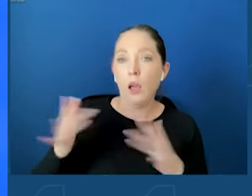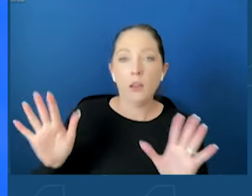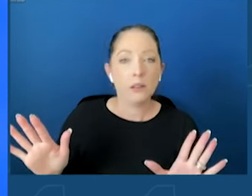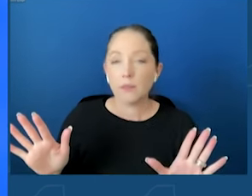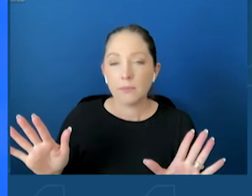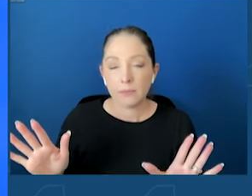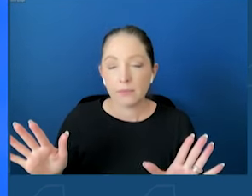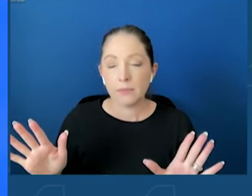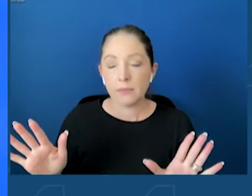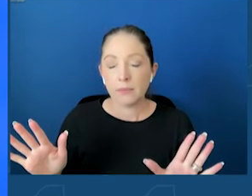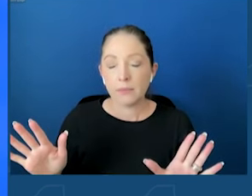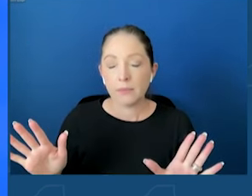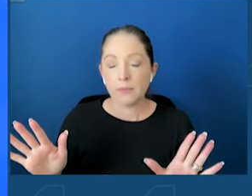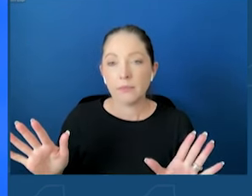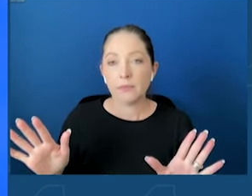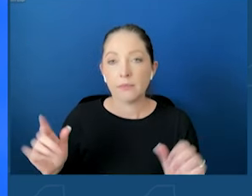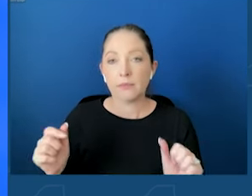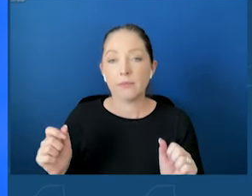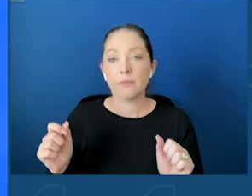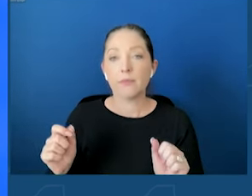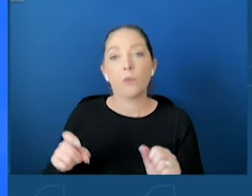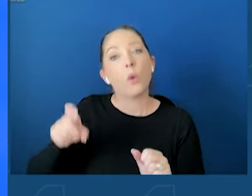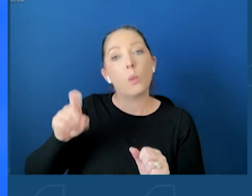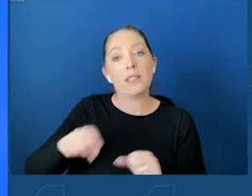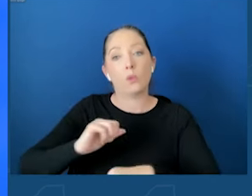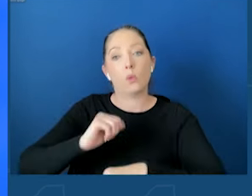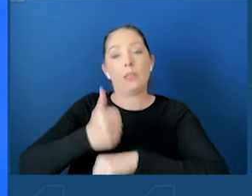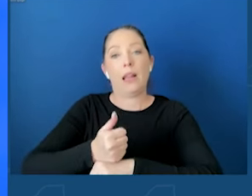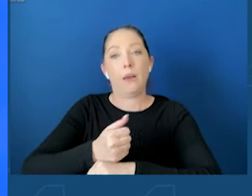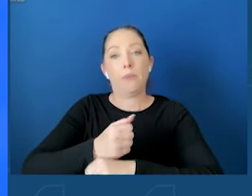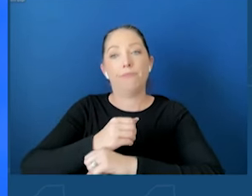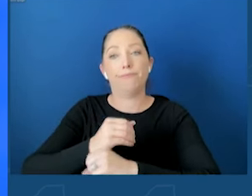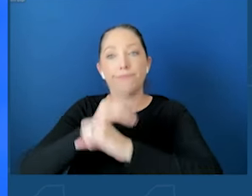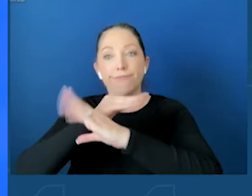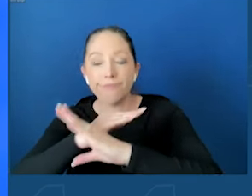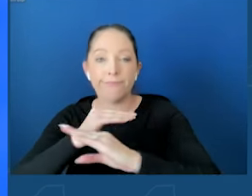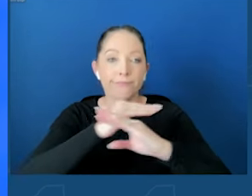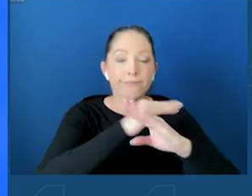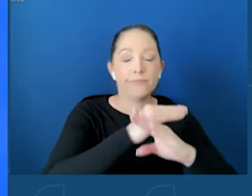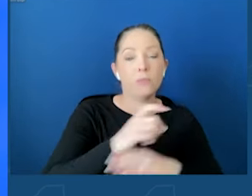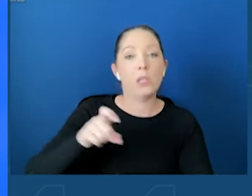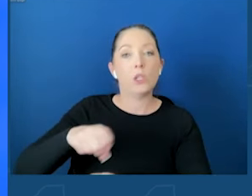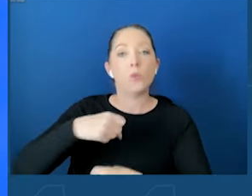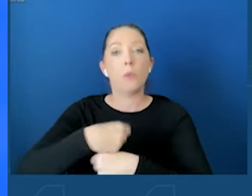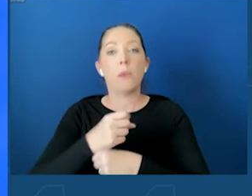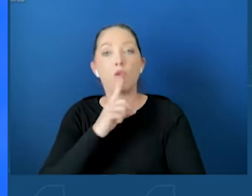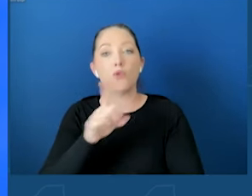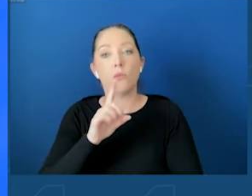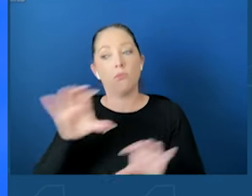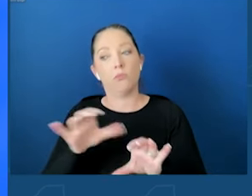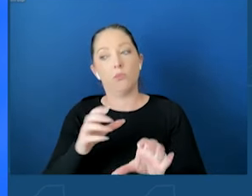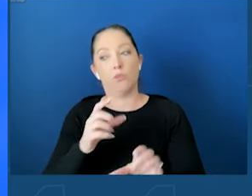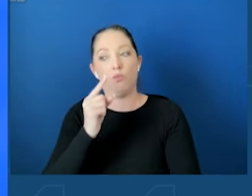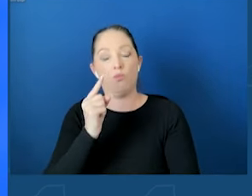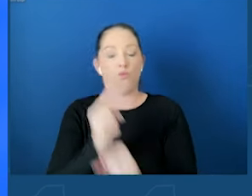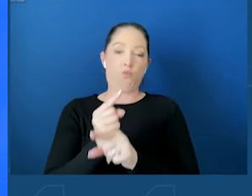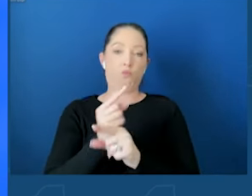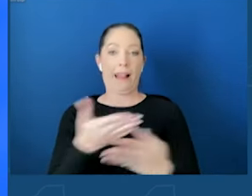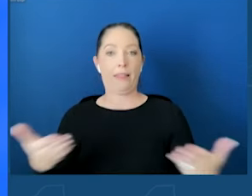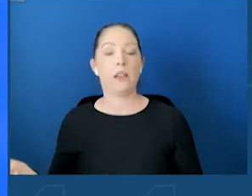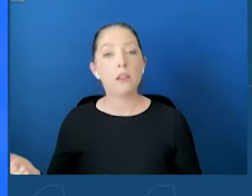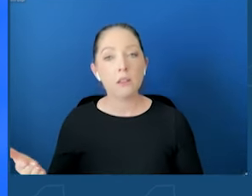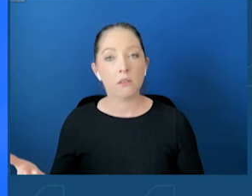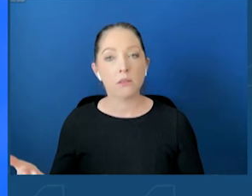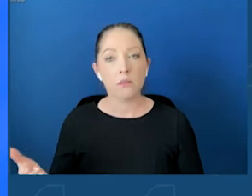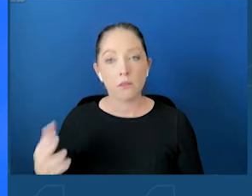Time to develop the guardrails. Time to make sure that we're doing the right thing. And let people know that I will respect